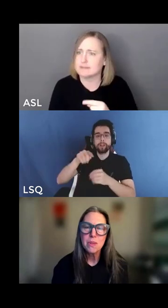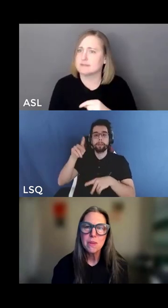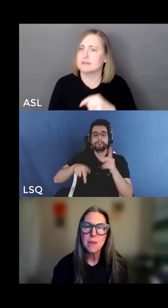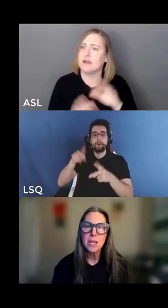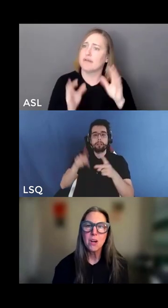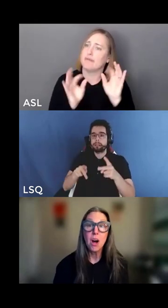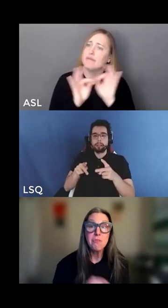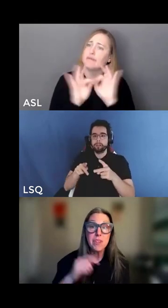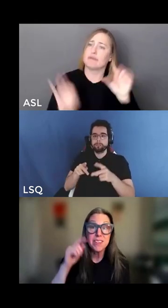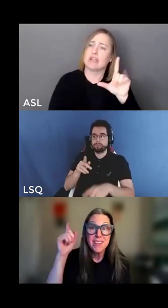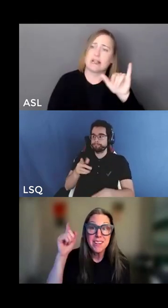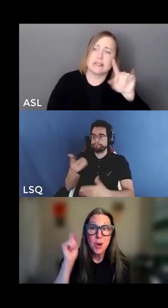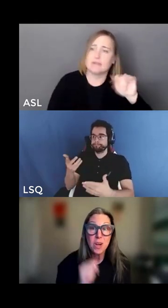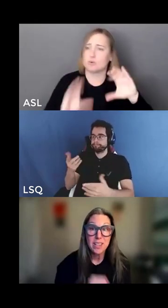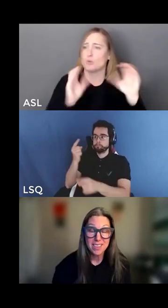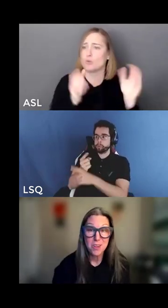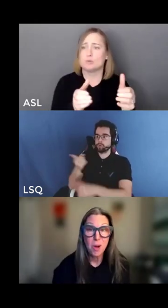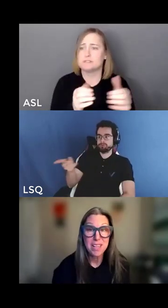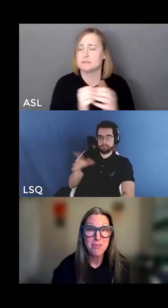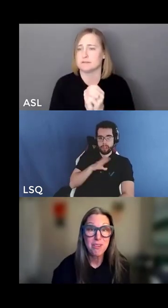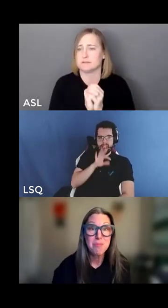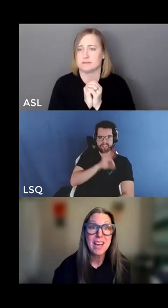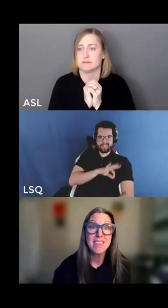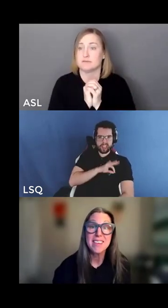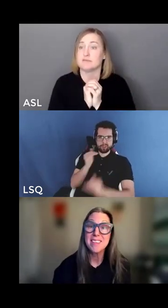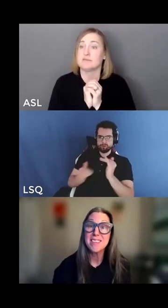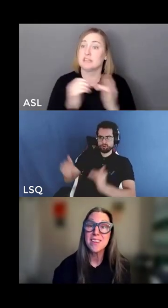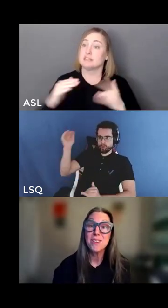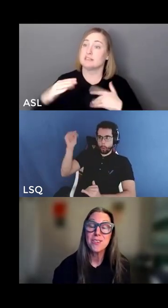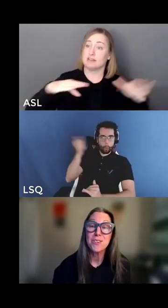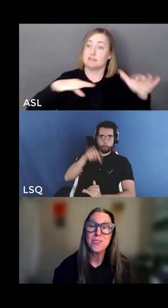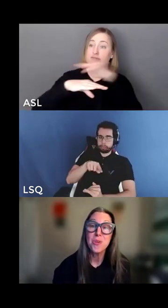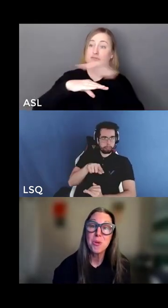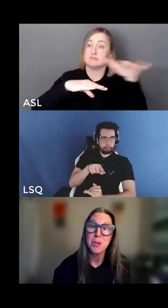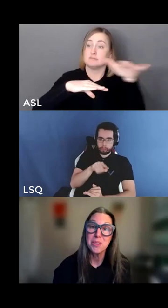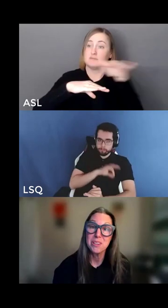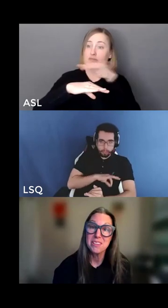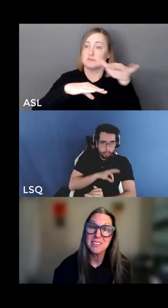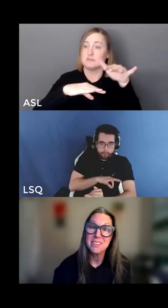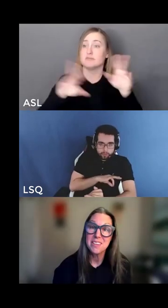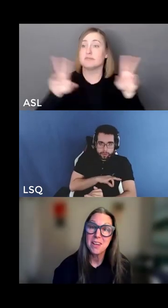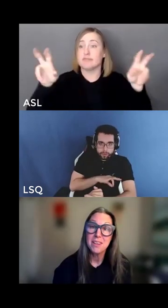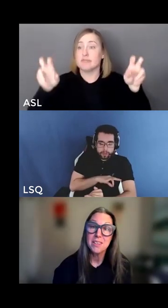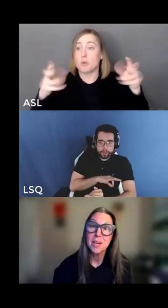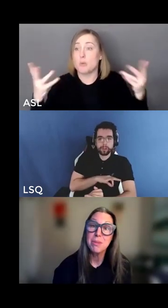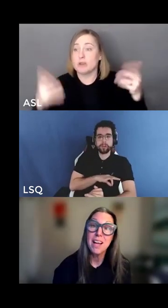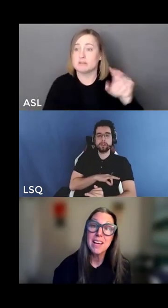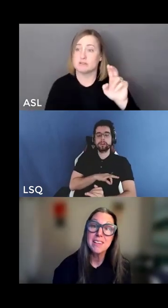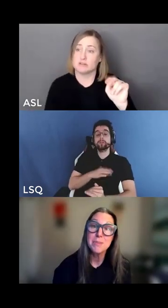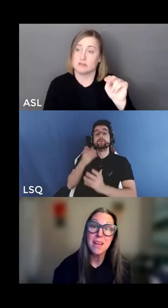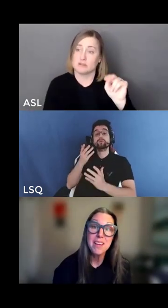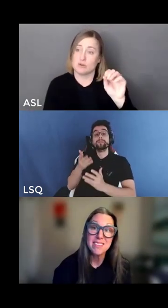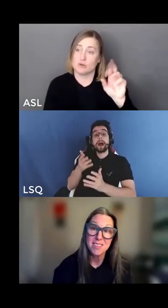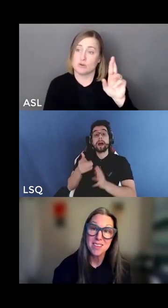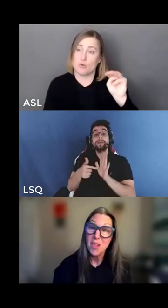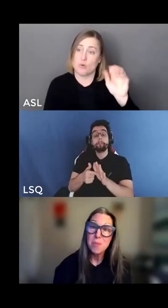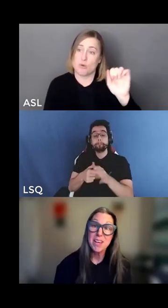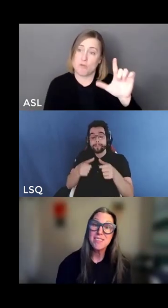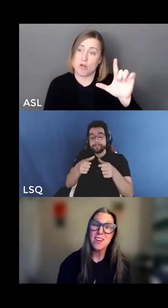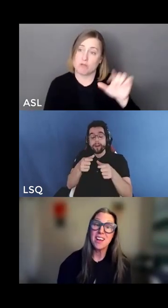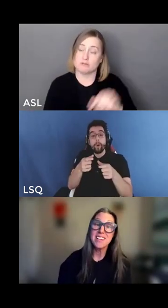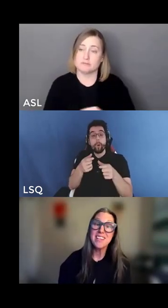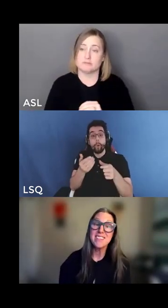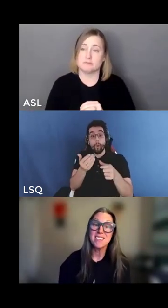right often what get the top gets framed as is normal compliant patients